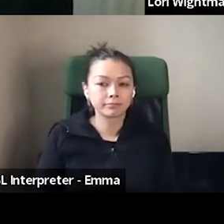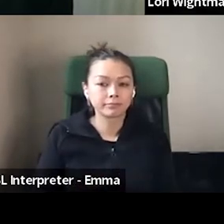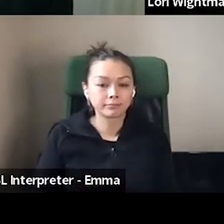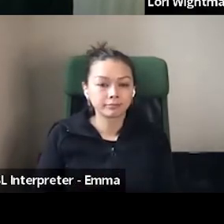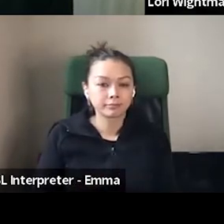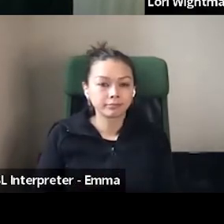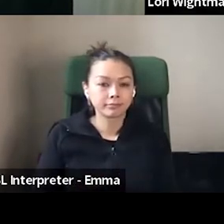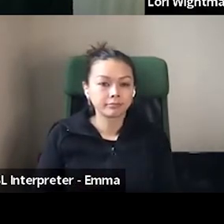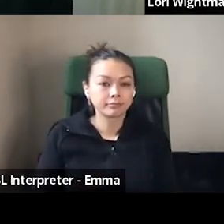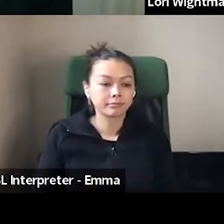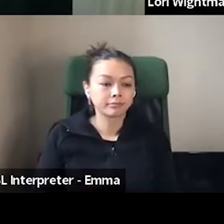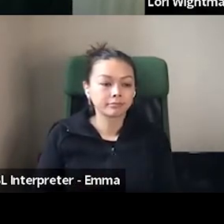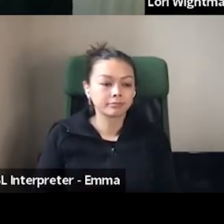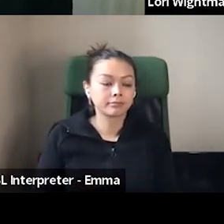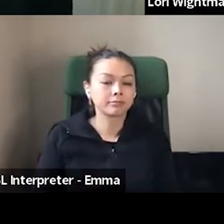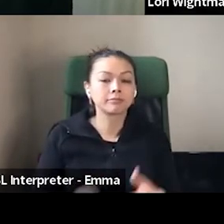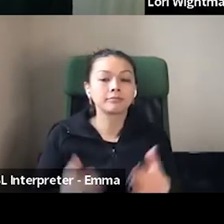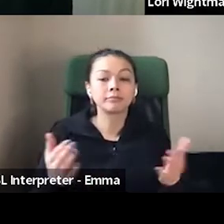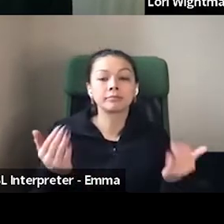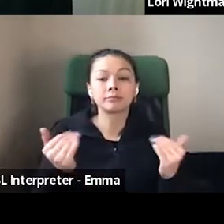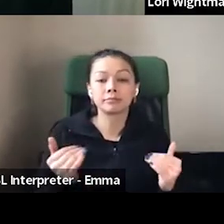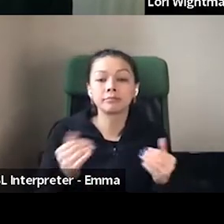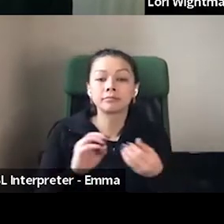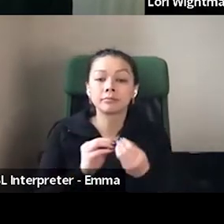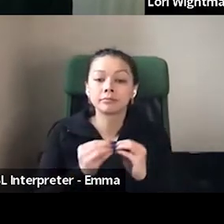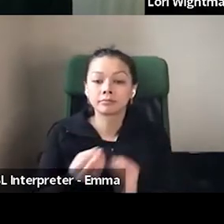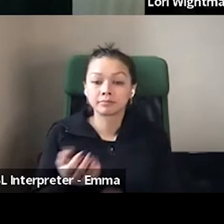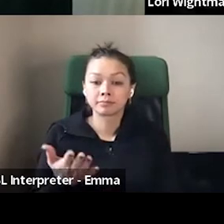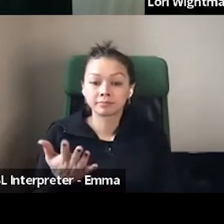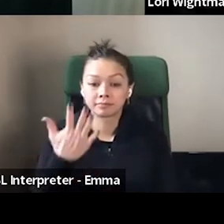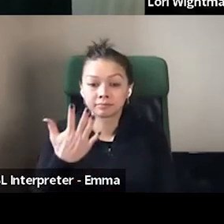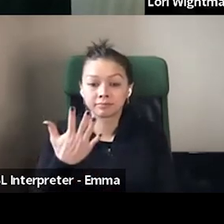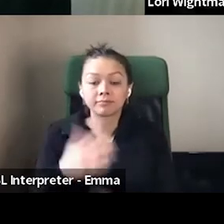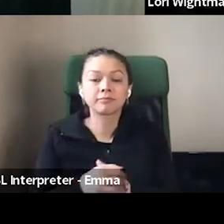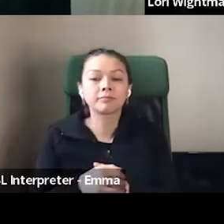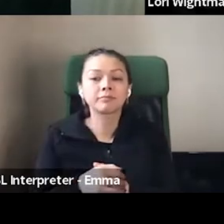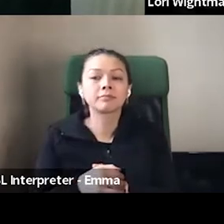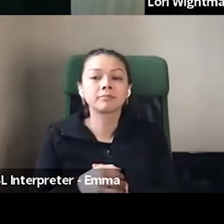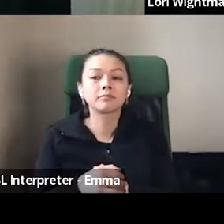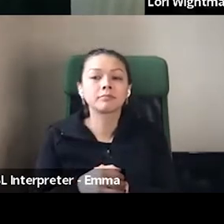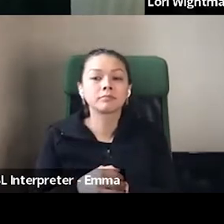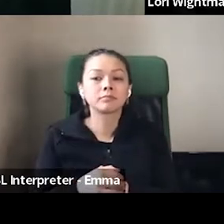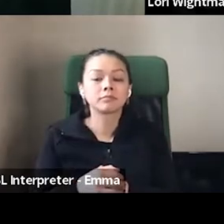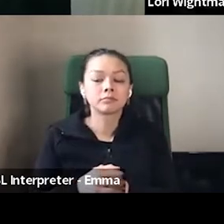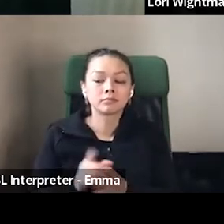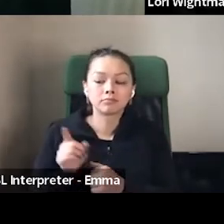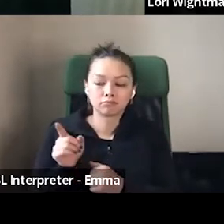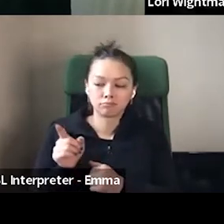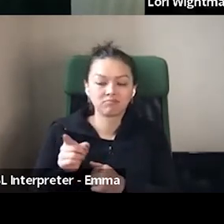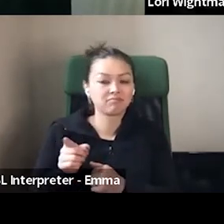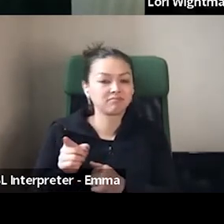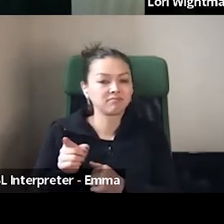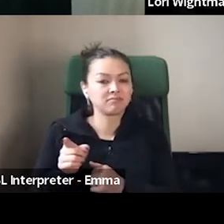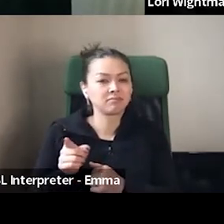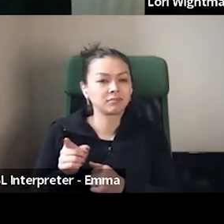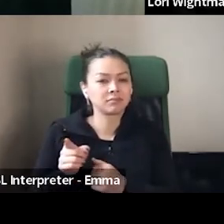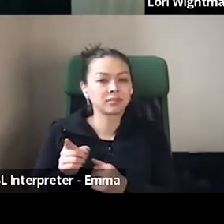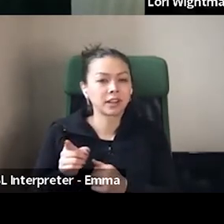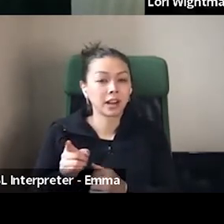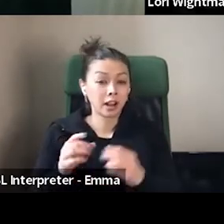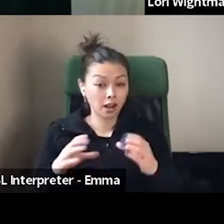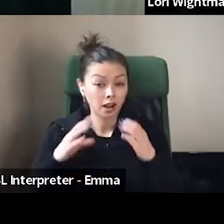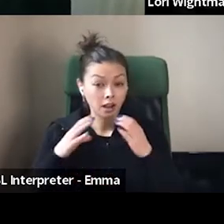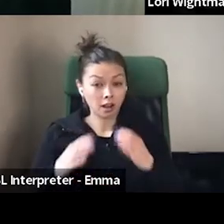Question number five, has it been difficult to forge an identity within your customer base or get to know your